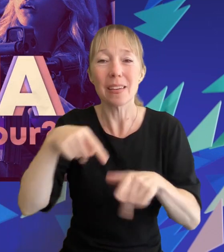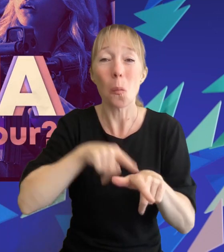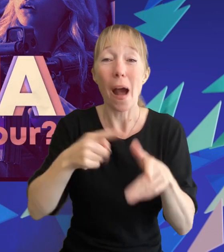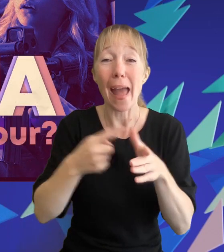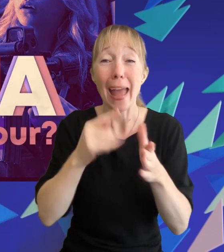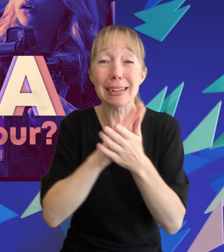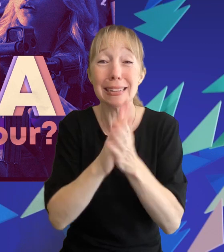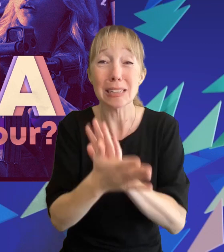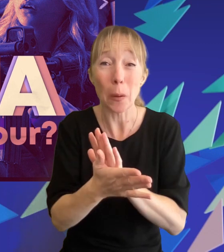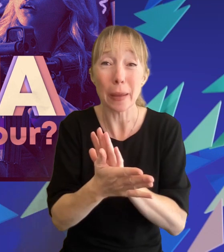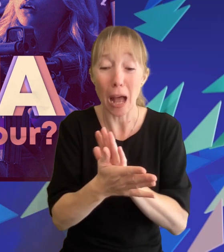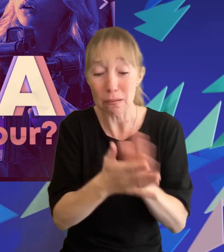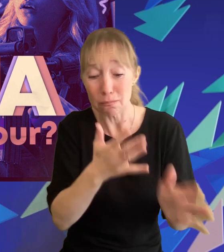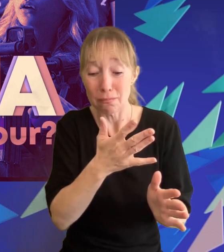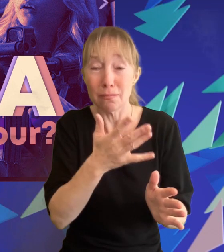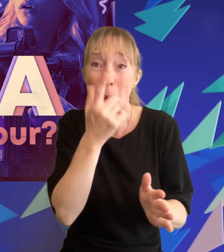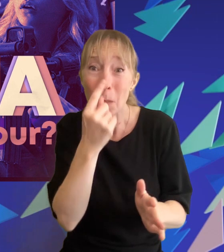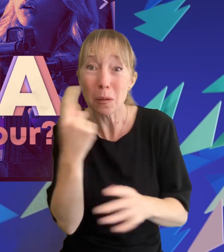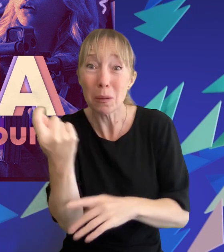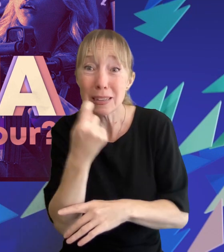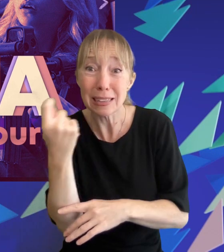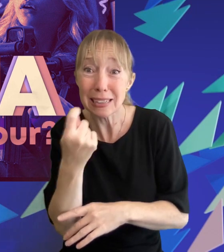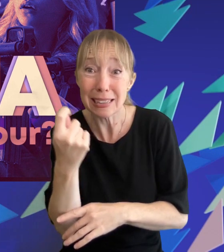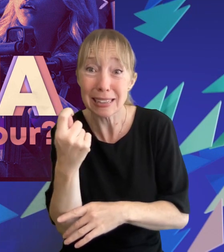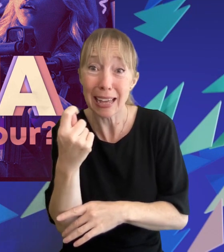were the odds ever in your favor